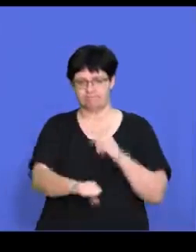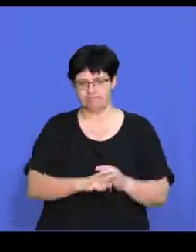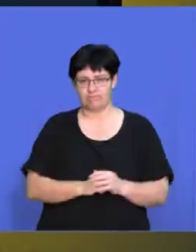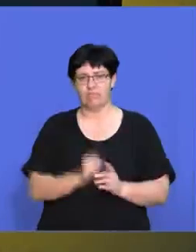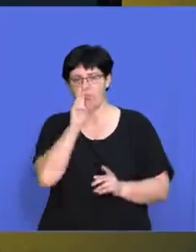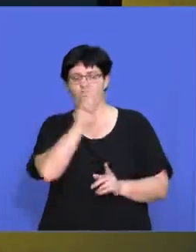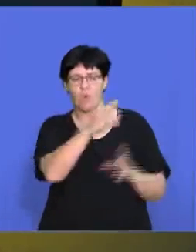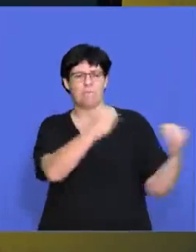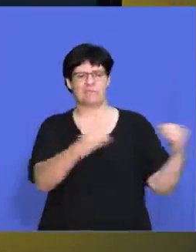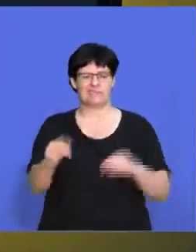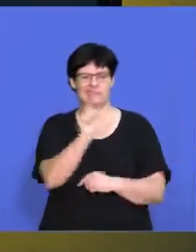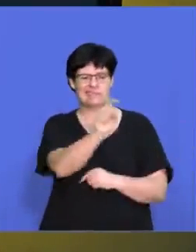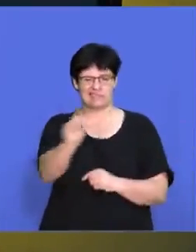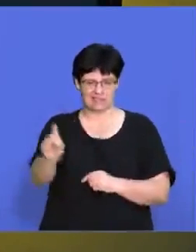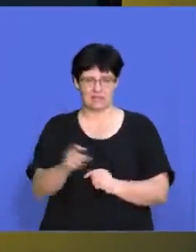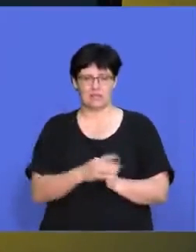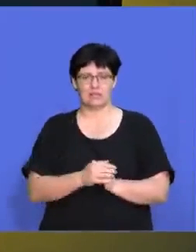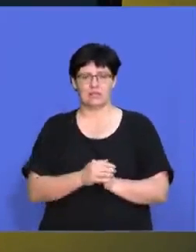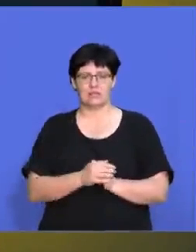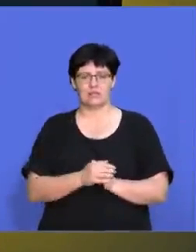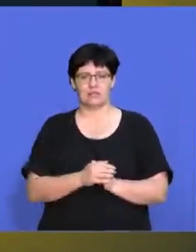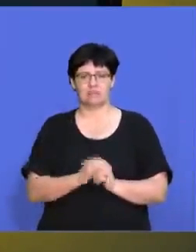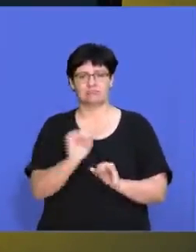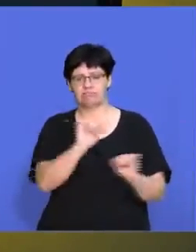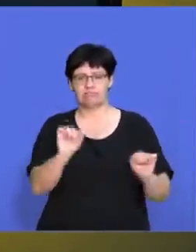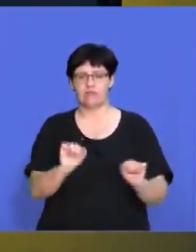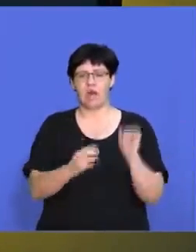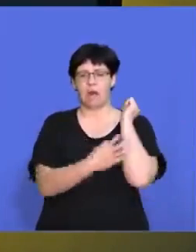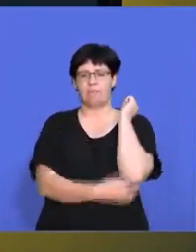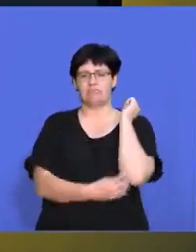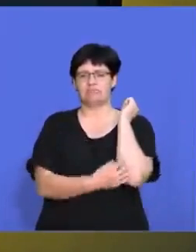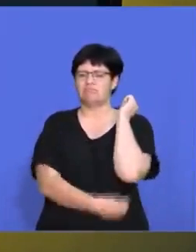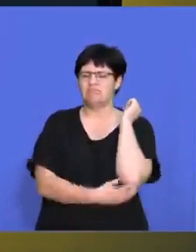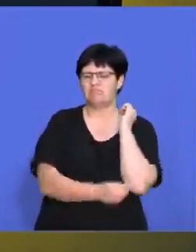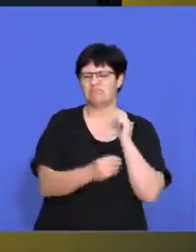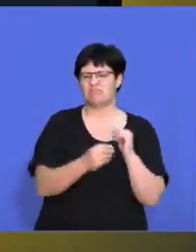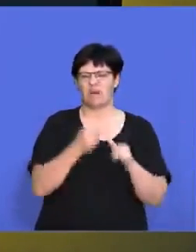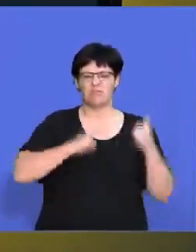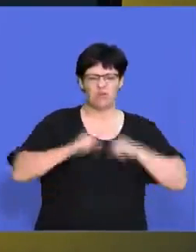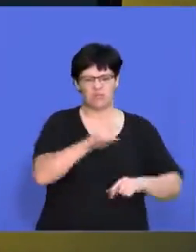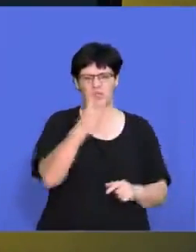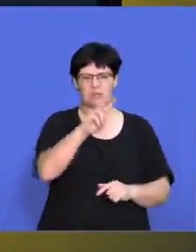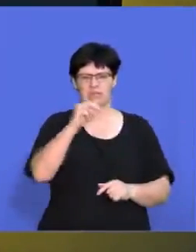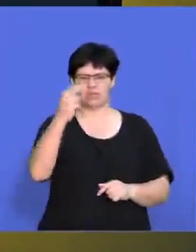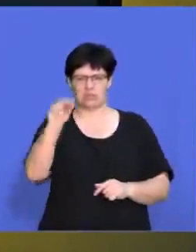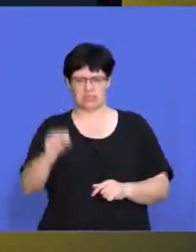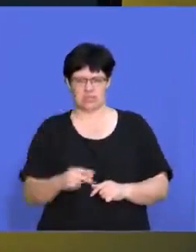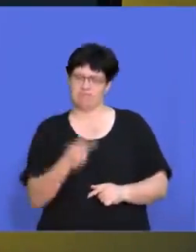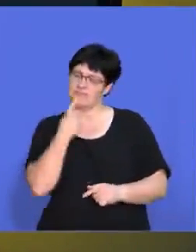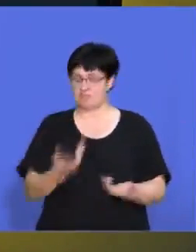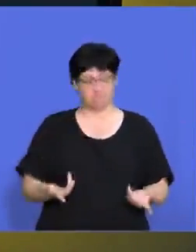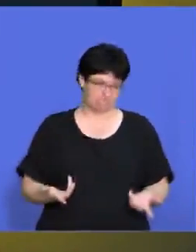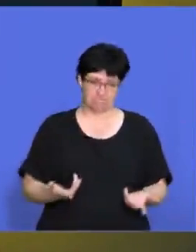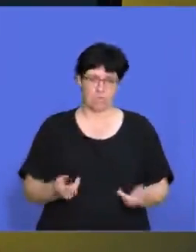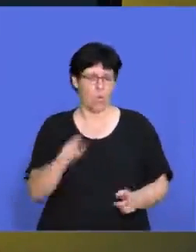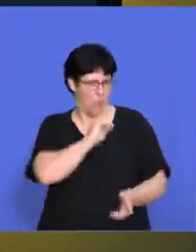we look, um, a lot of businesses will, will look at the, their performance in, in 2020 and